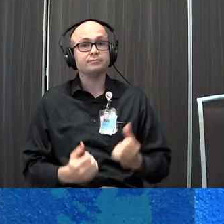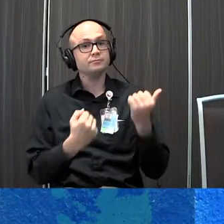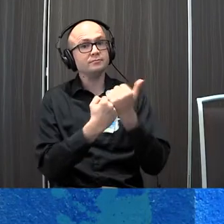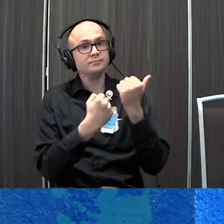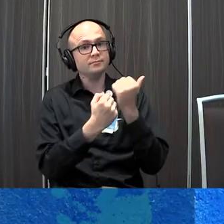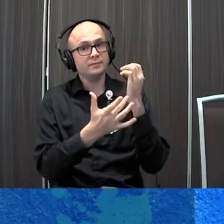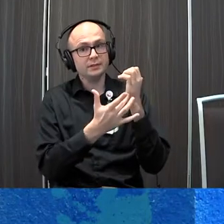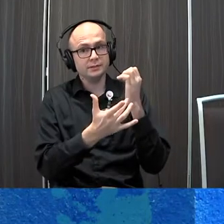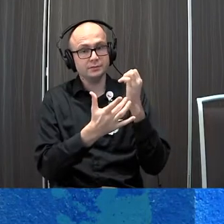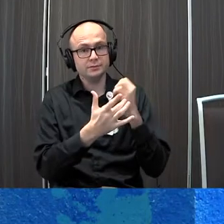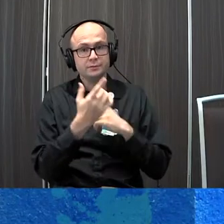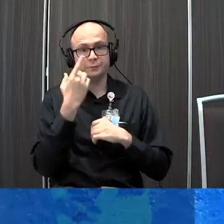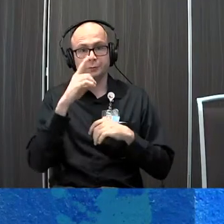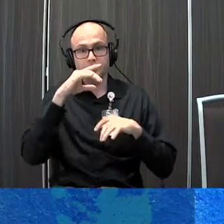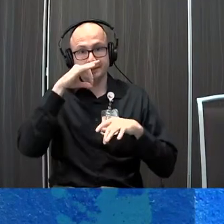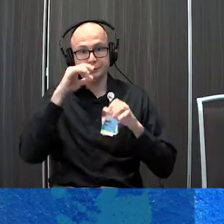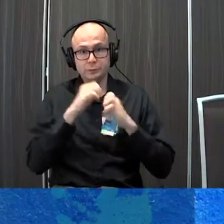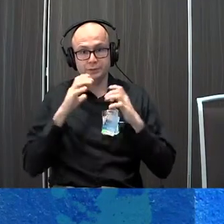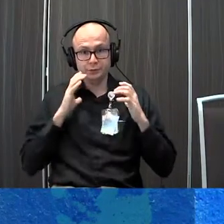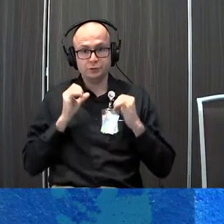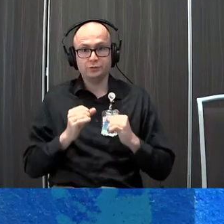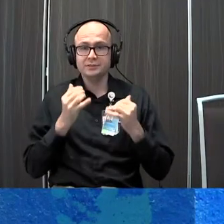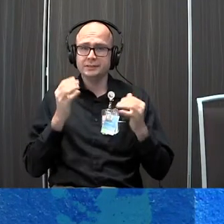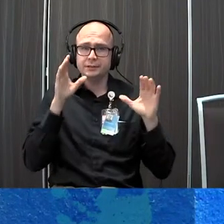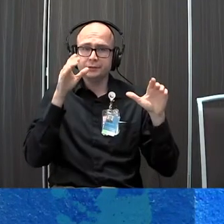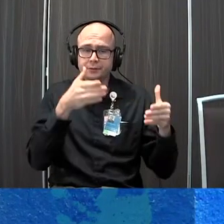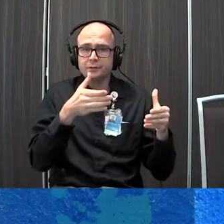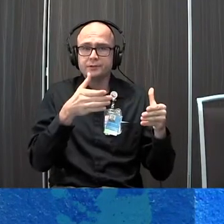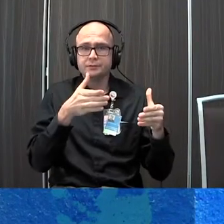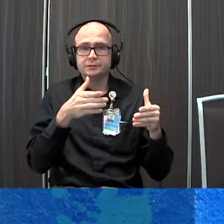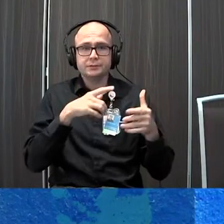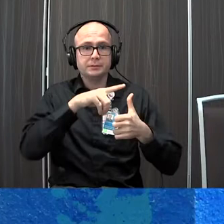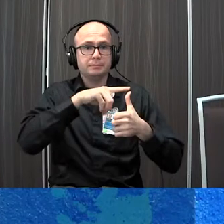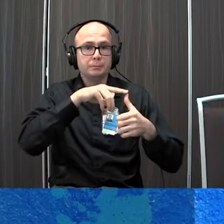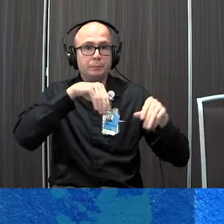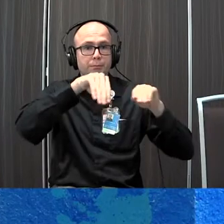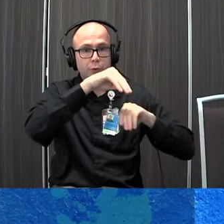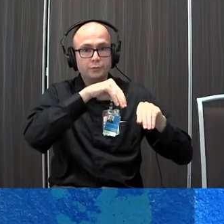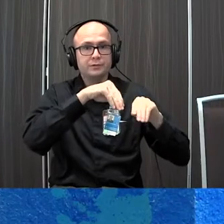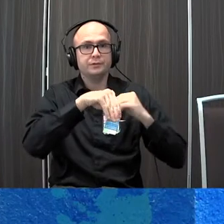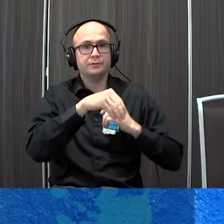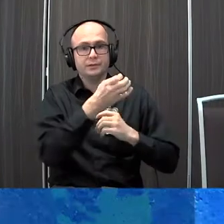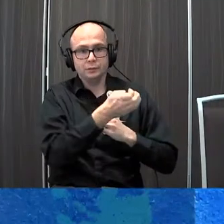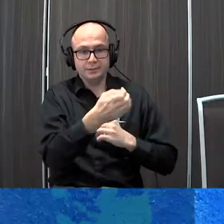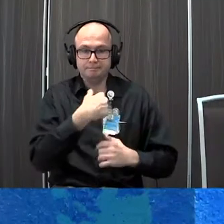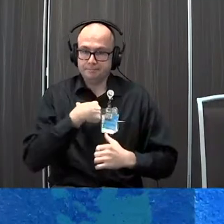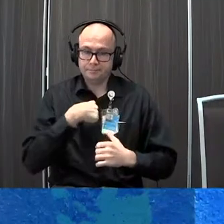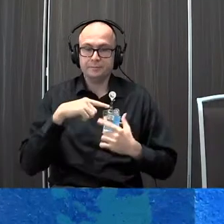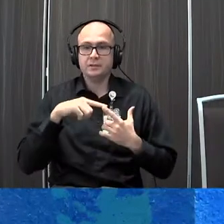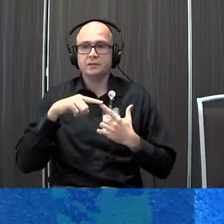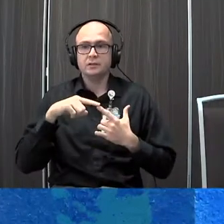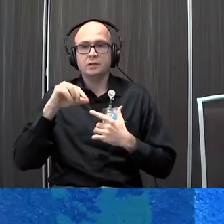for children with charge syndrome Libby and I are going to focus today on positioning and mobility equipment that would be me and